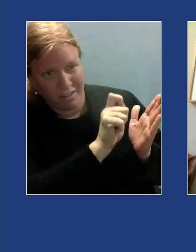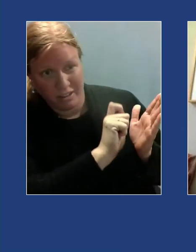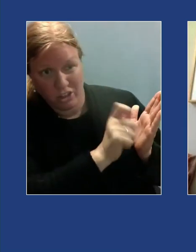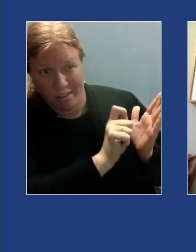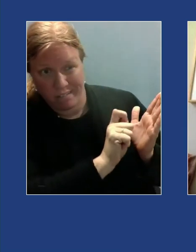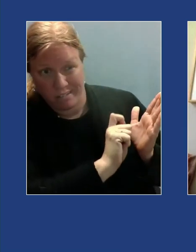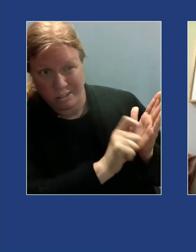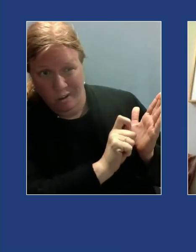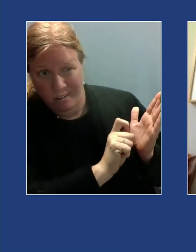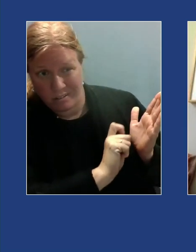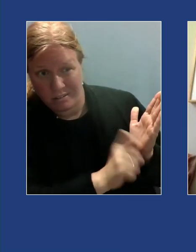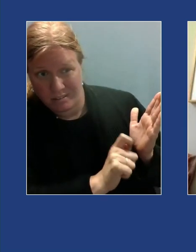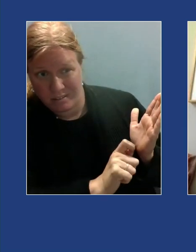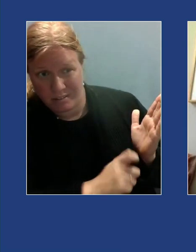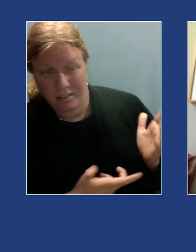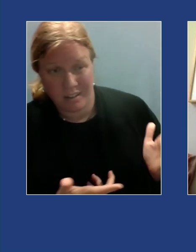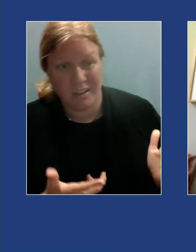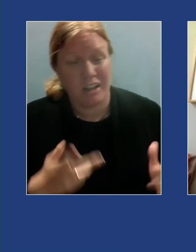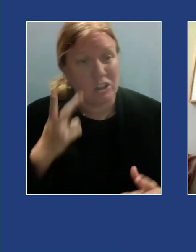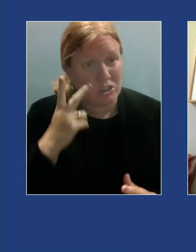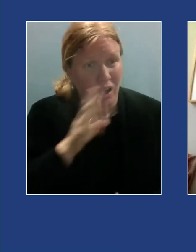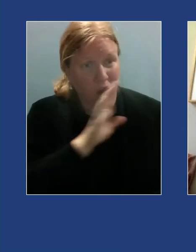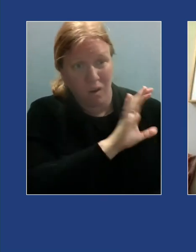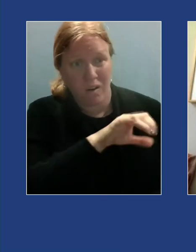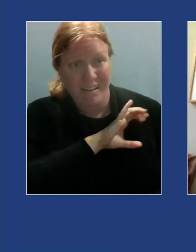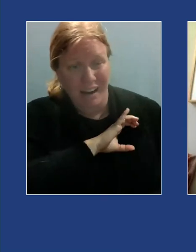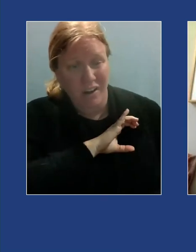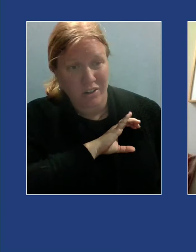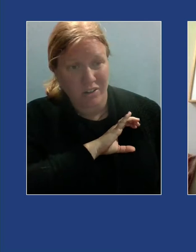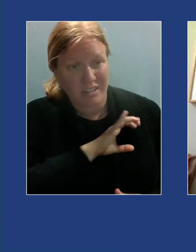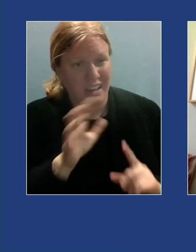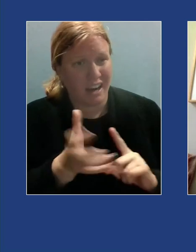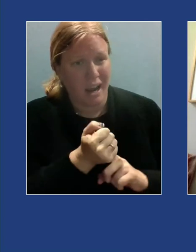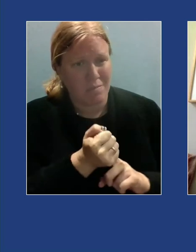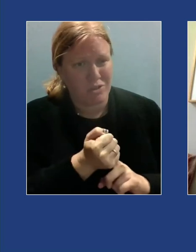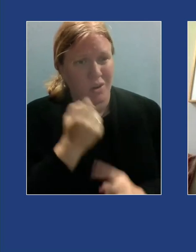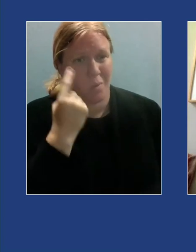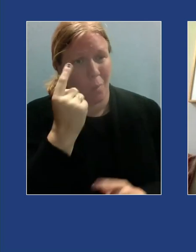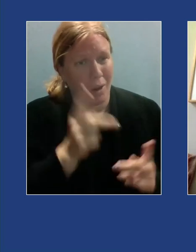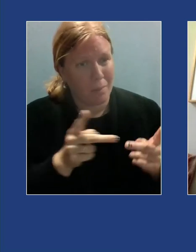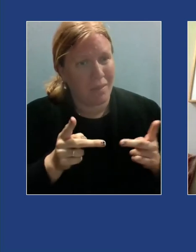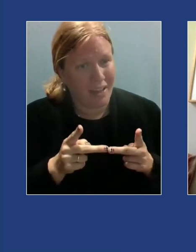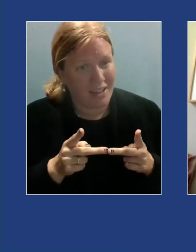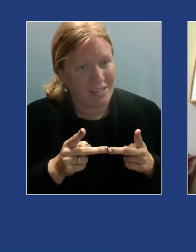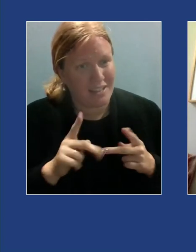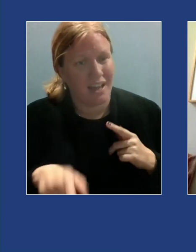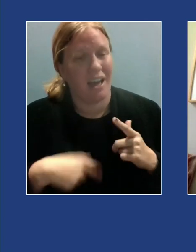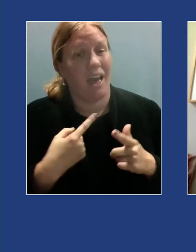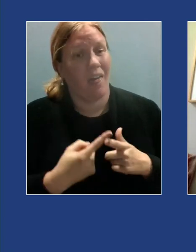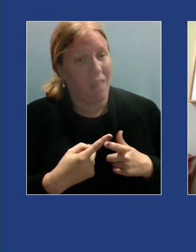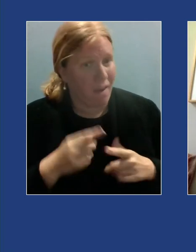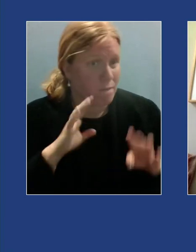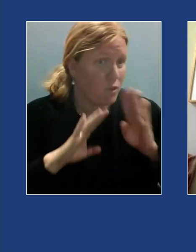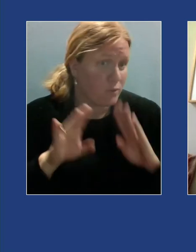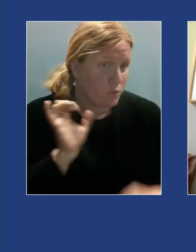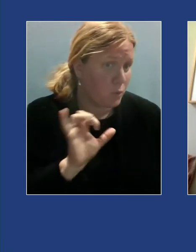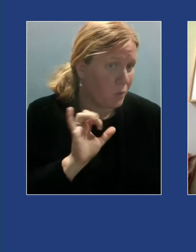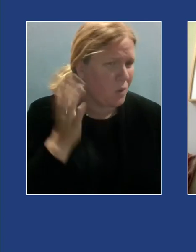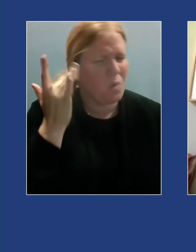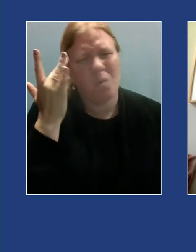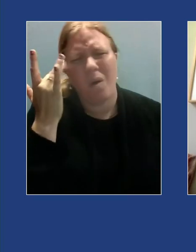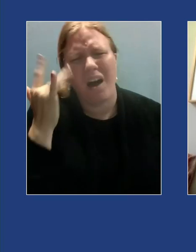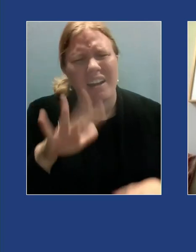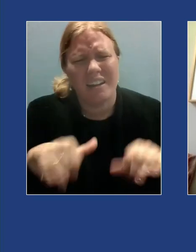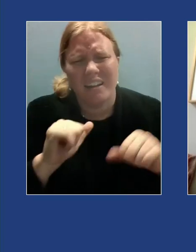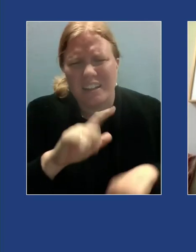see the list of her various characteristics articulated and captured in one place and then extremely frustrating why had it taken our